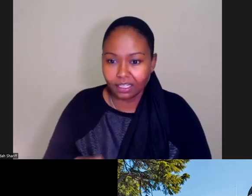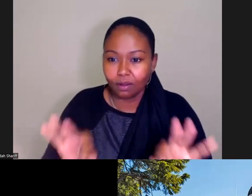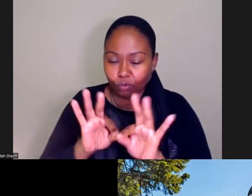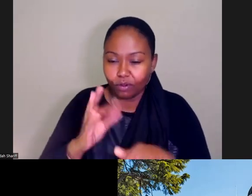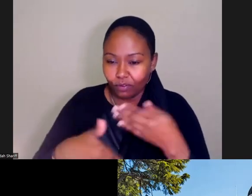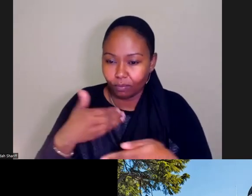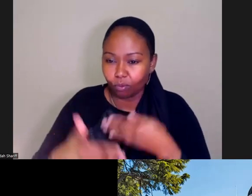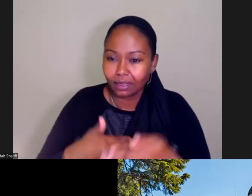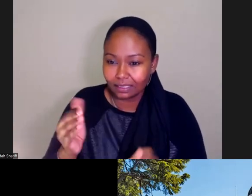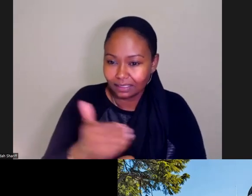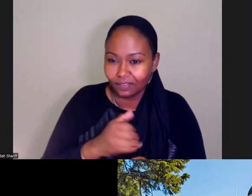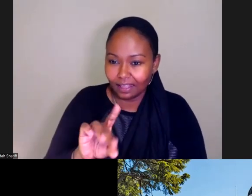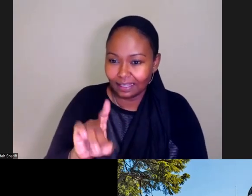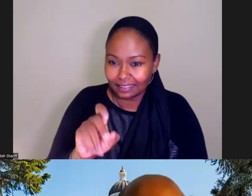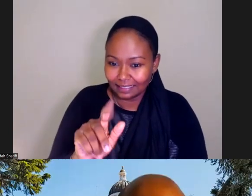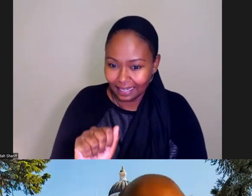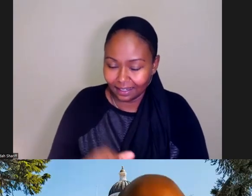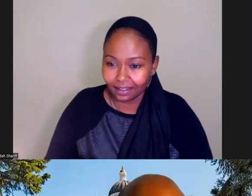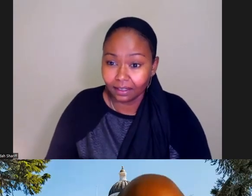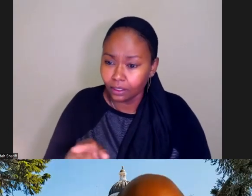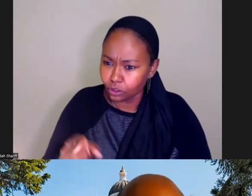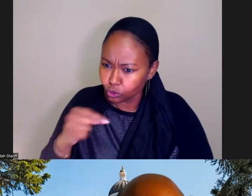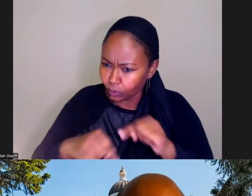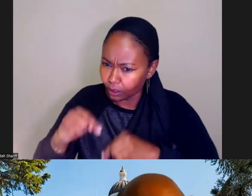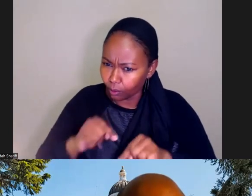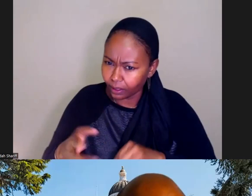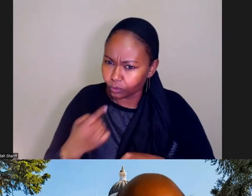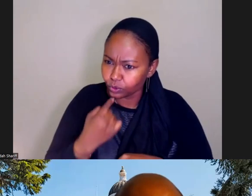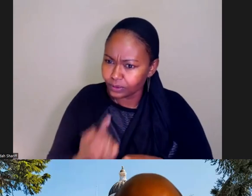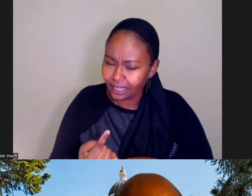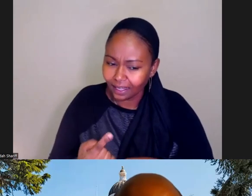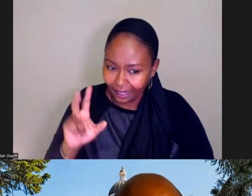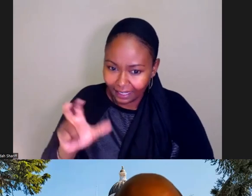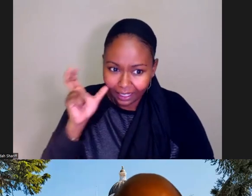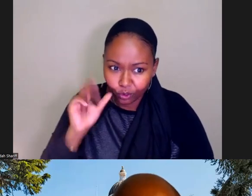Thanks. Megan, did you want to go back to what you were saying? Hopefully we could hear you now.